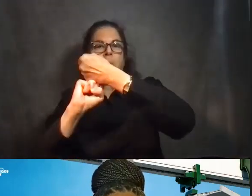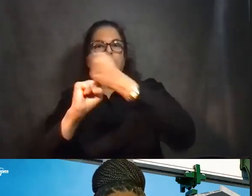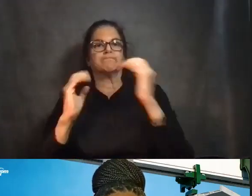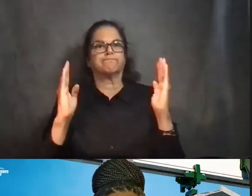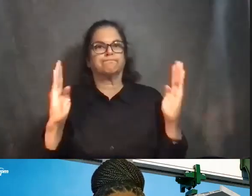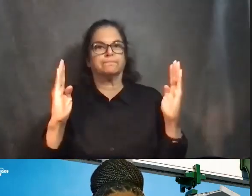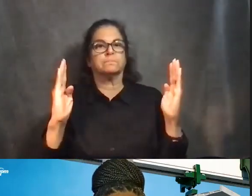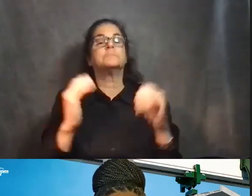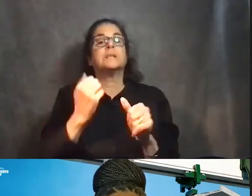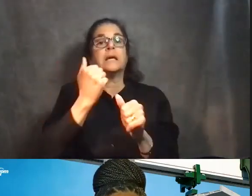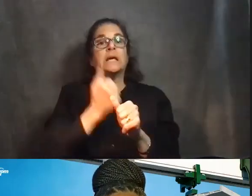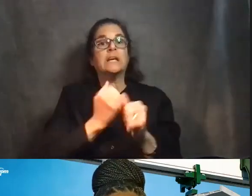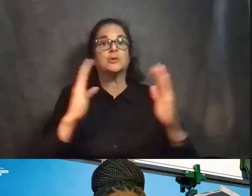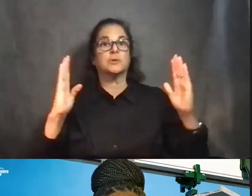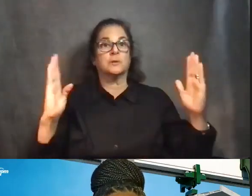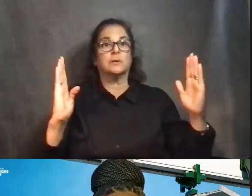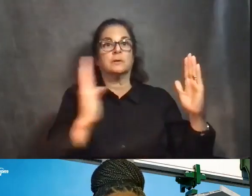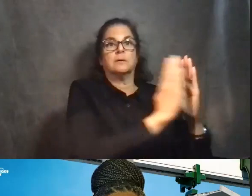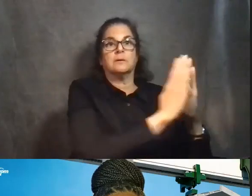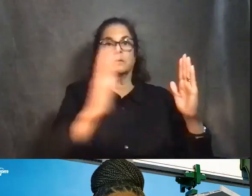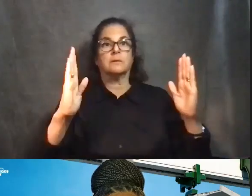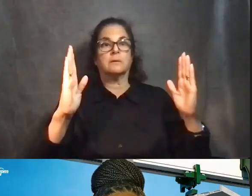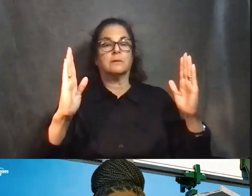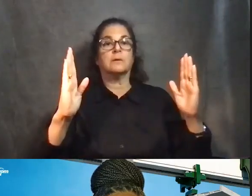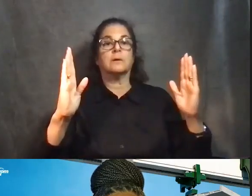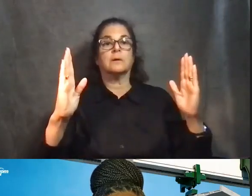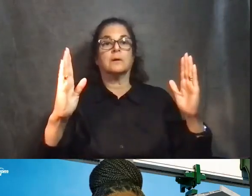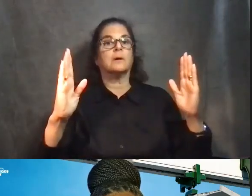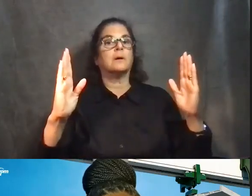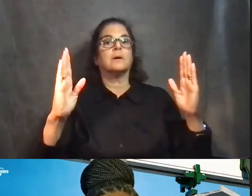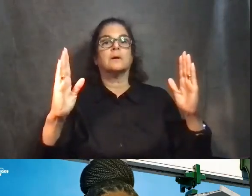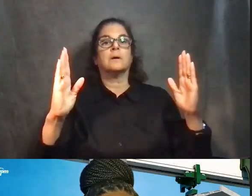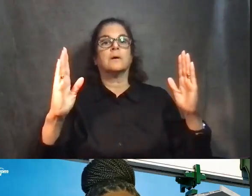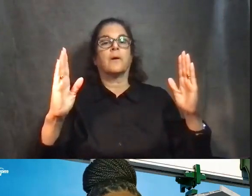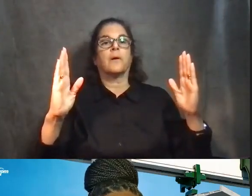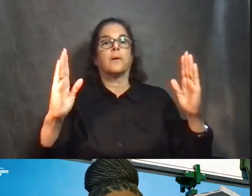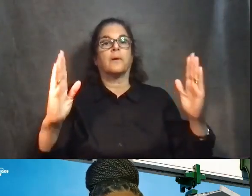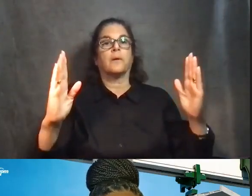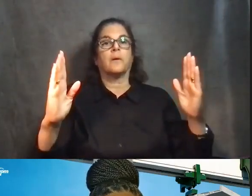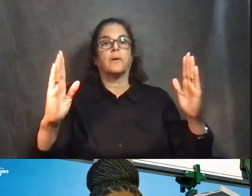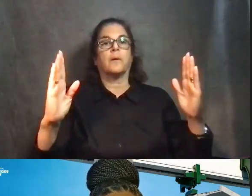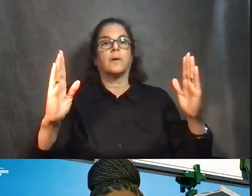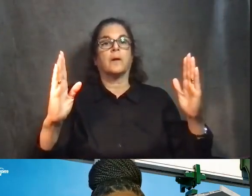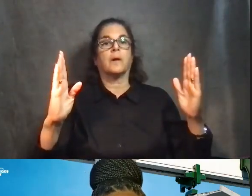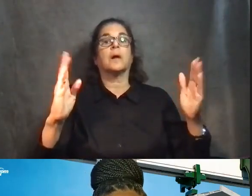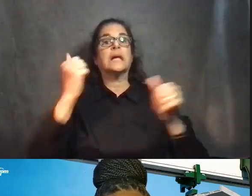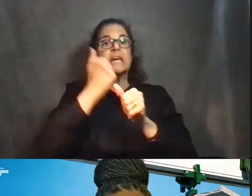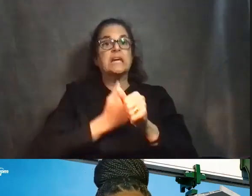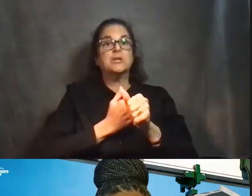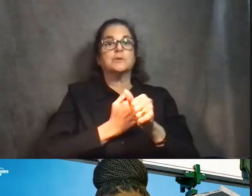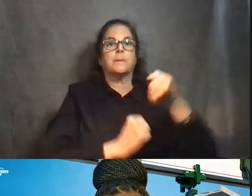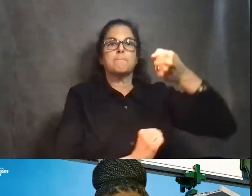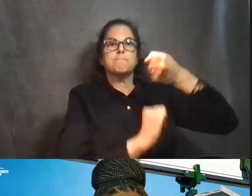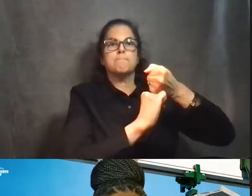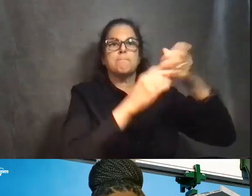particular span. So in between each pier, there's no continuous span. So everything ends at each pier and then starts